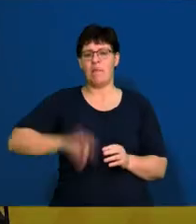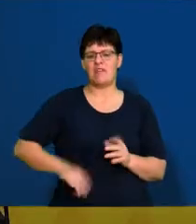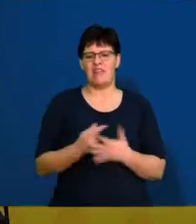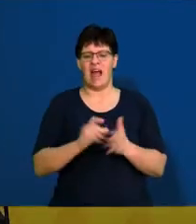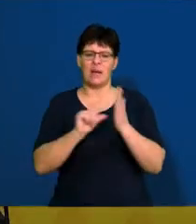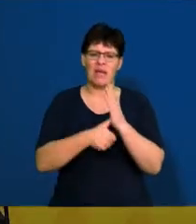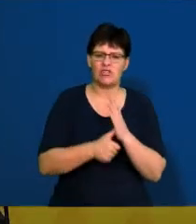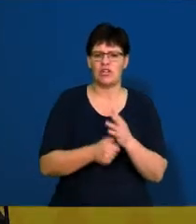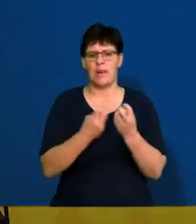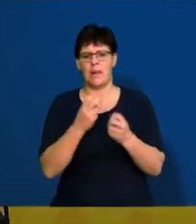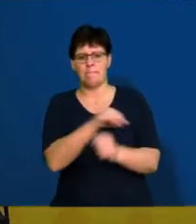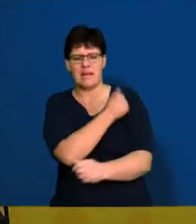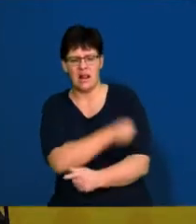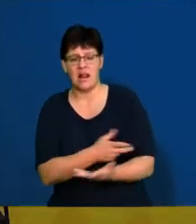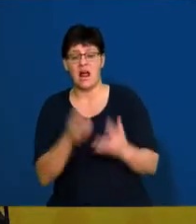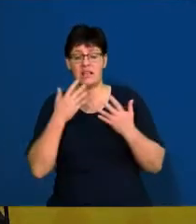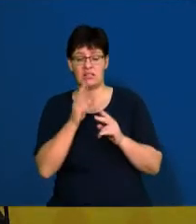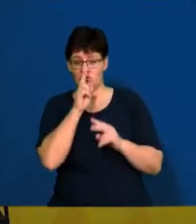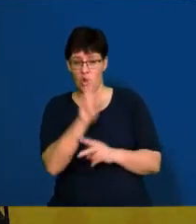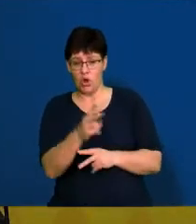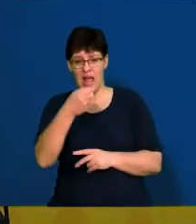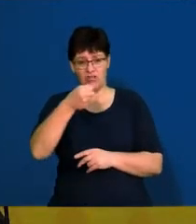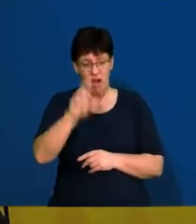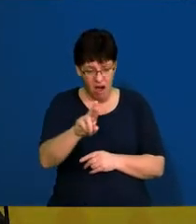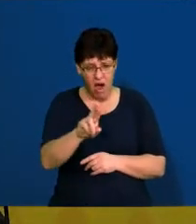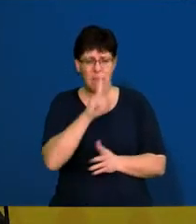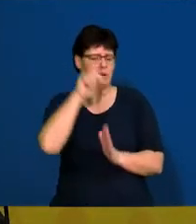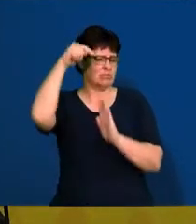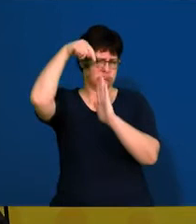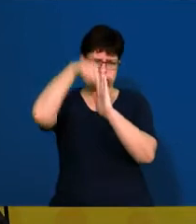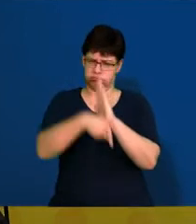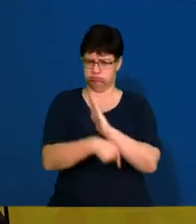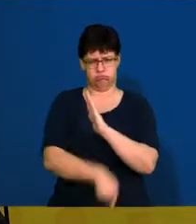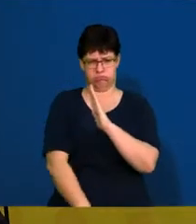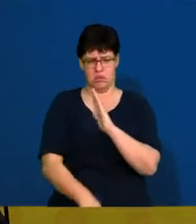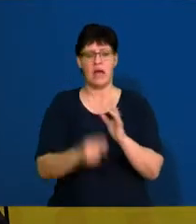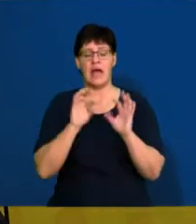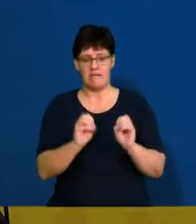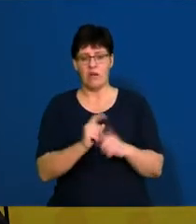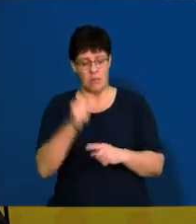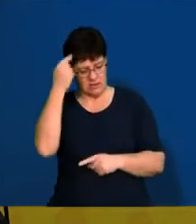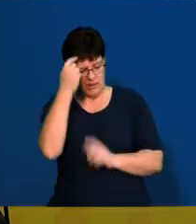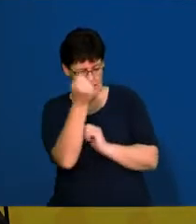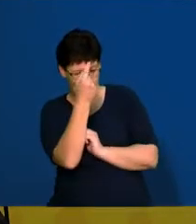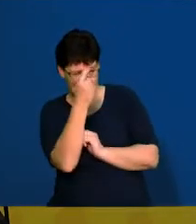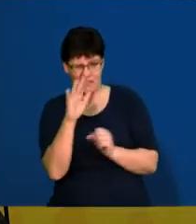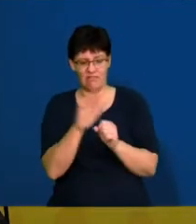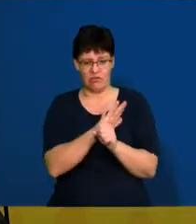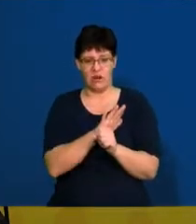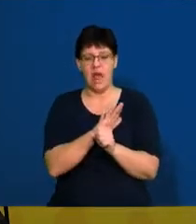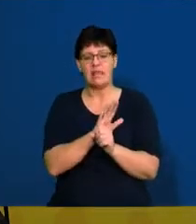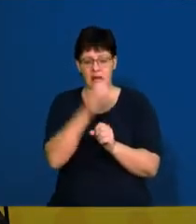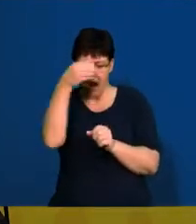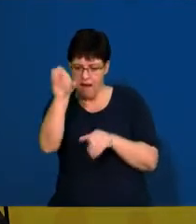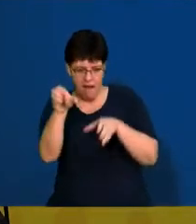if you look at human resources, it's quite in-depth, so make sure you get your head around that and break down